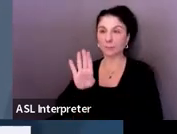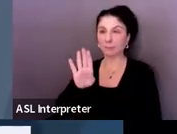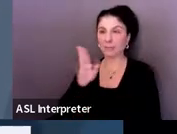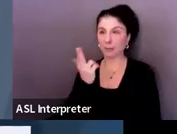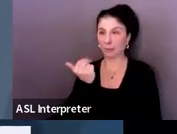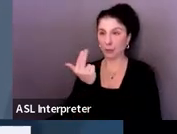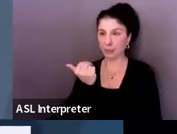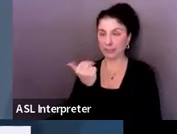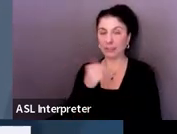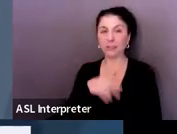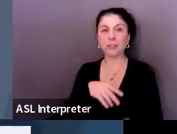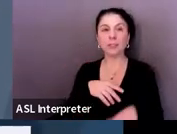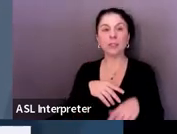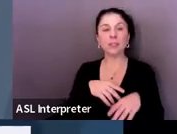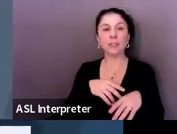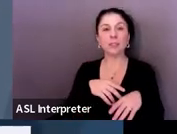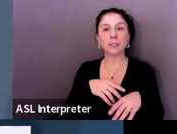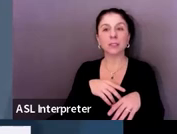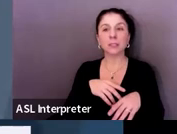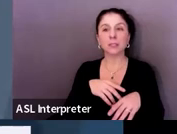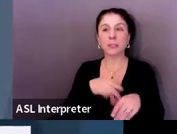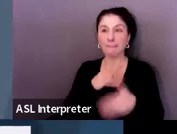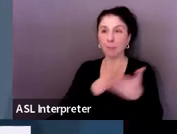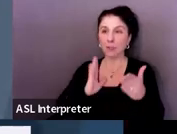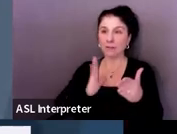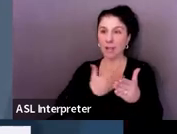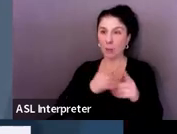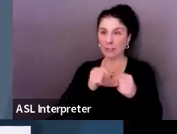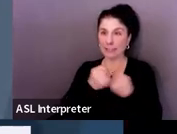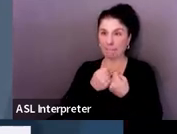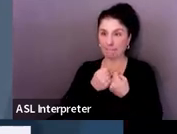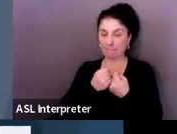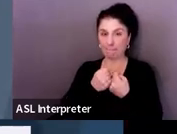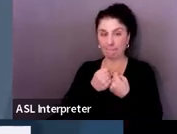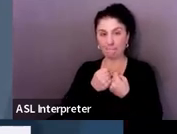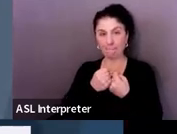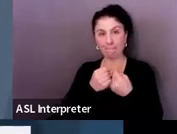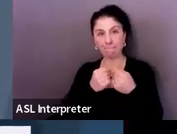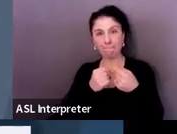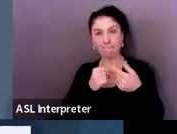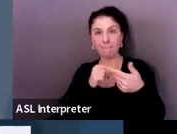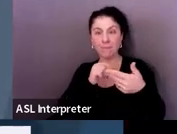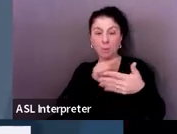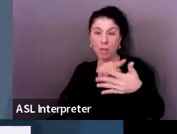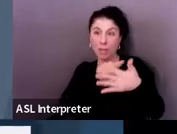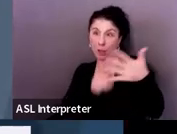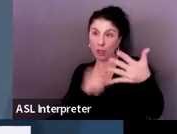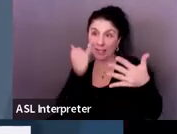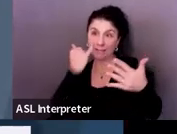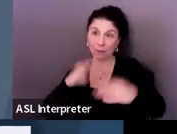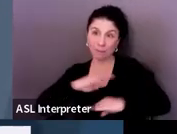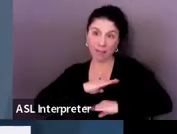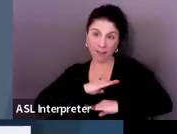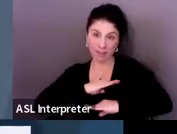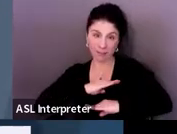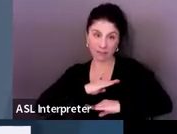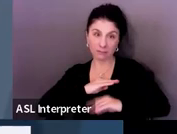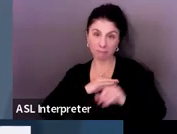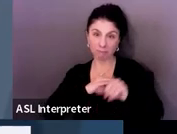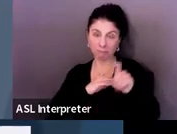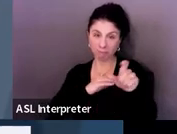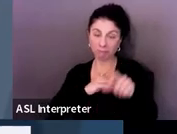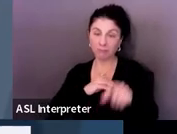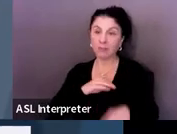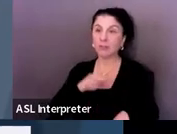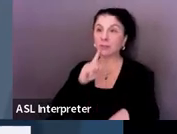pieces that our team looks at when we look at those components of the transition plan for that B13 indicator.